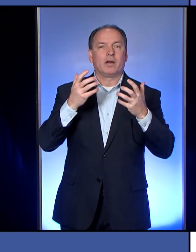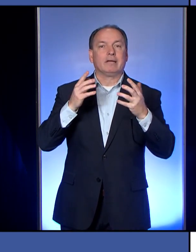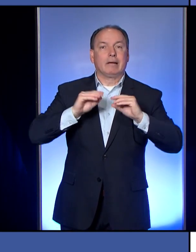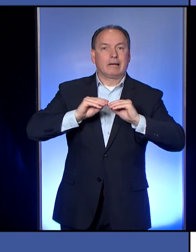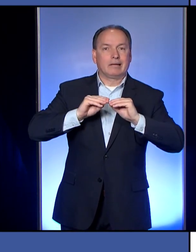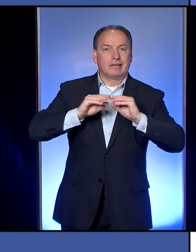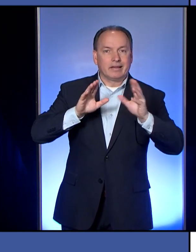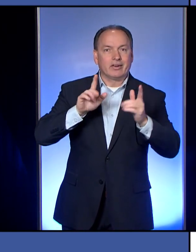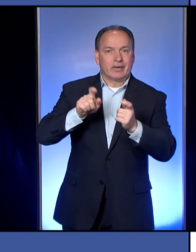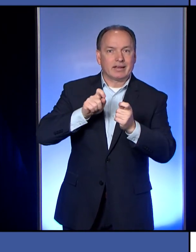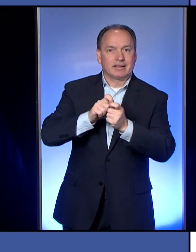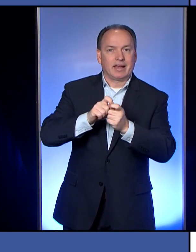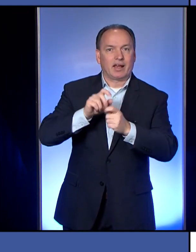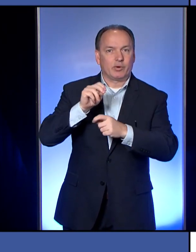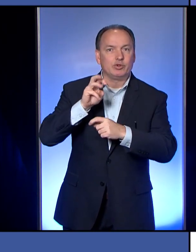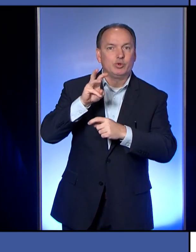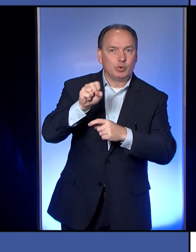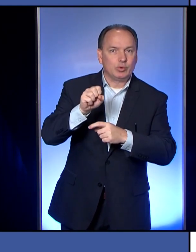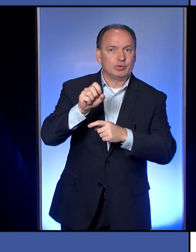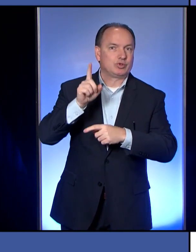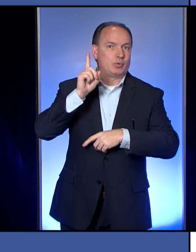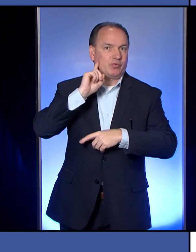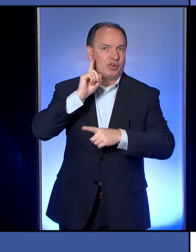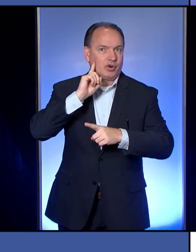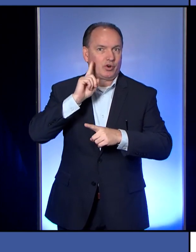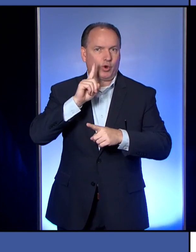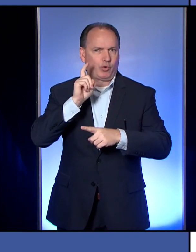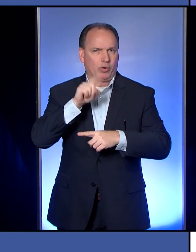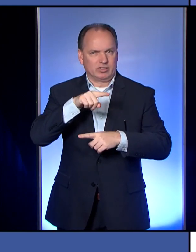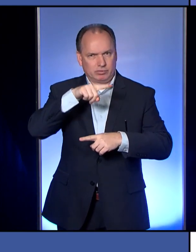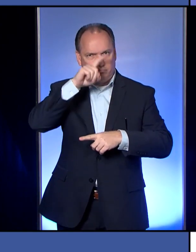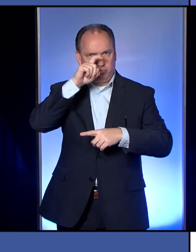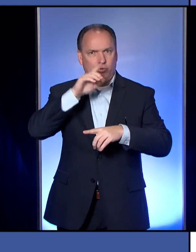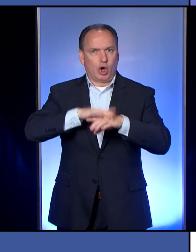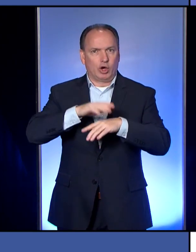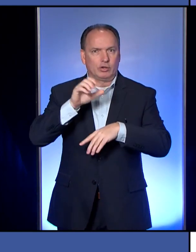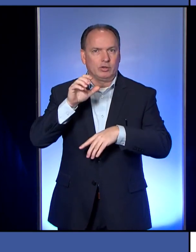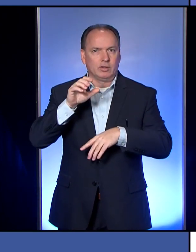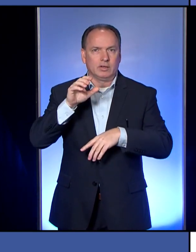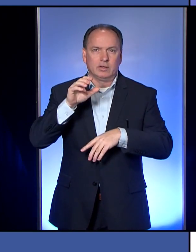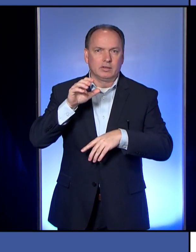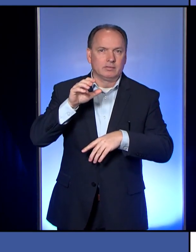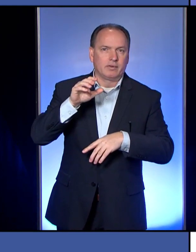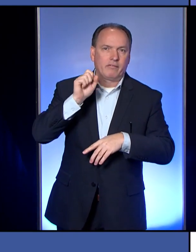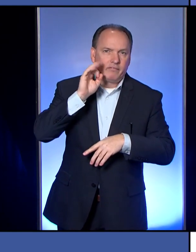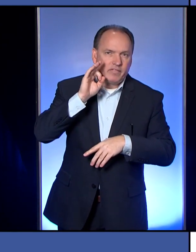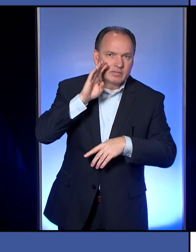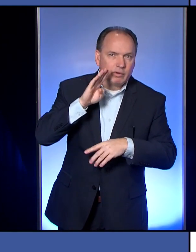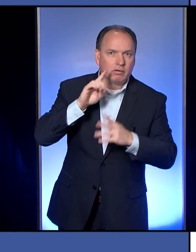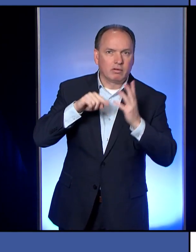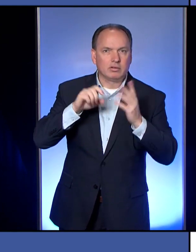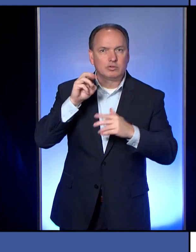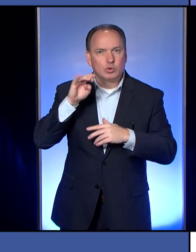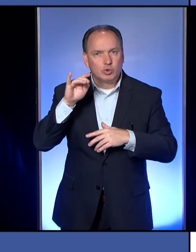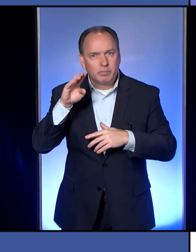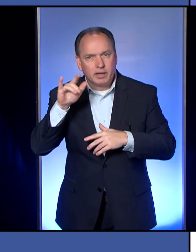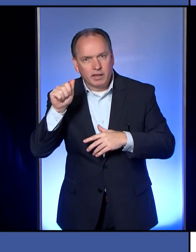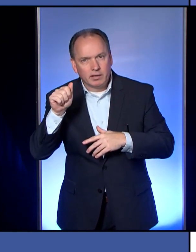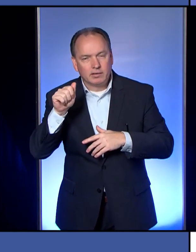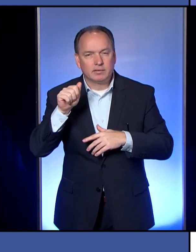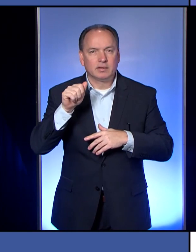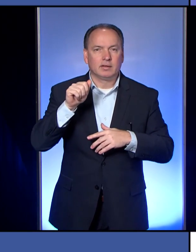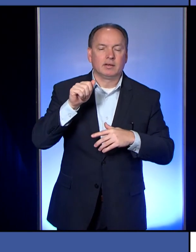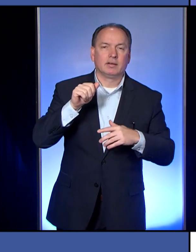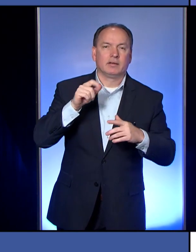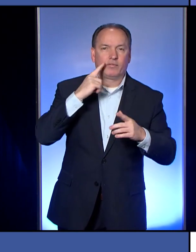that you might have heard or you question something maybe you saw on social media. You know, there's been things out there that certain nasal